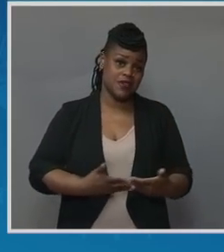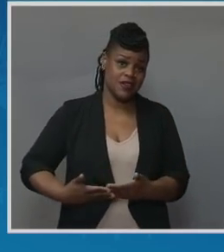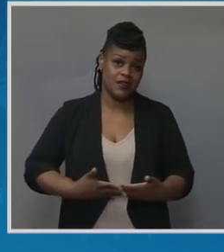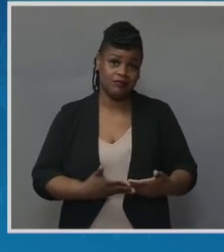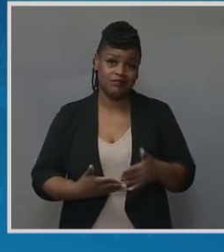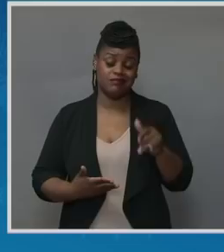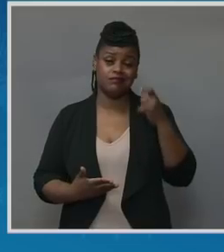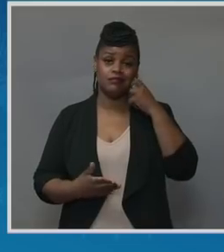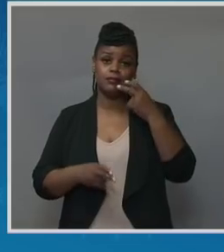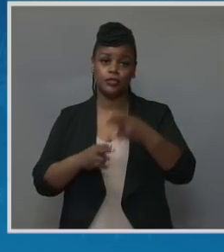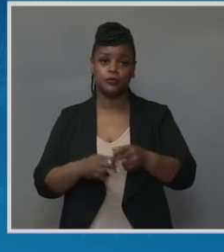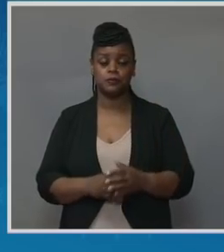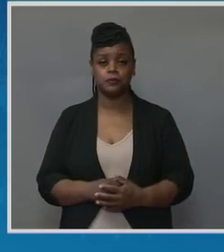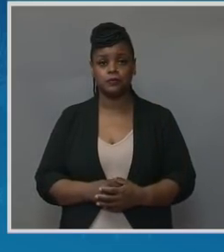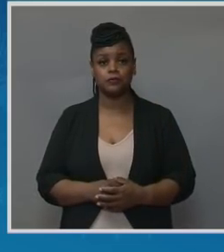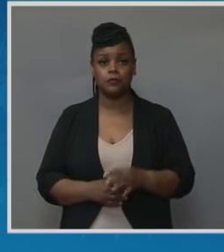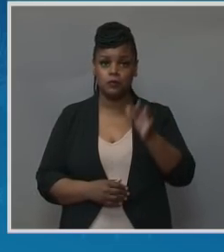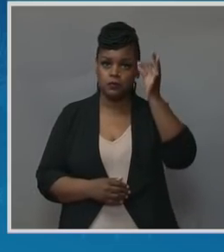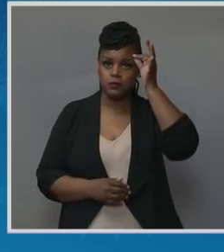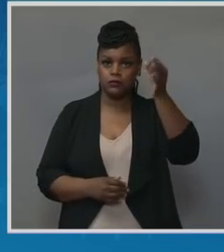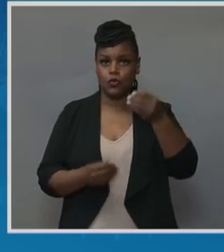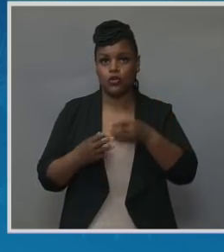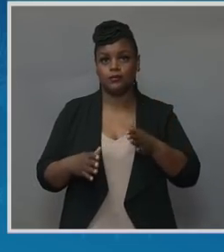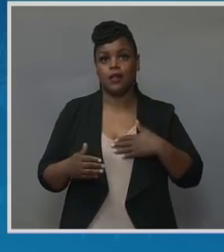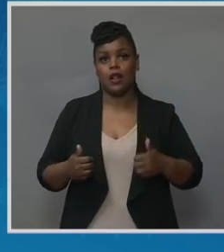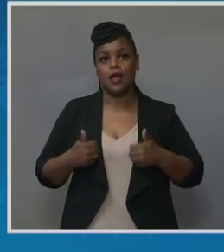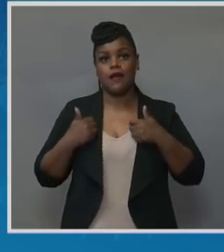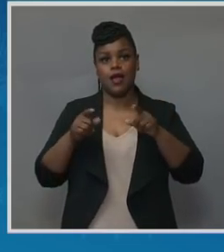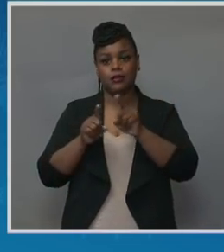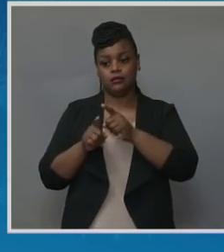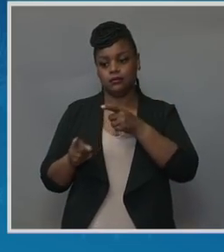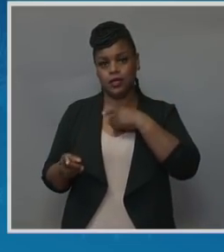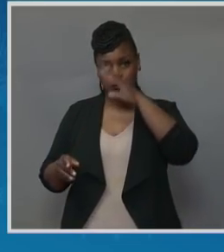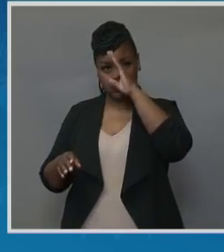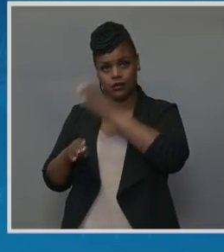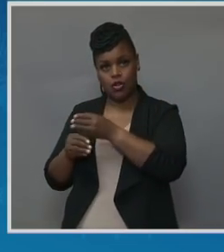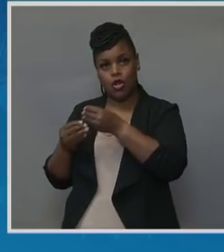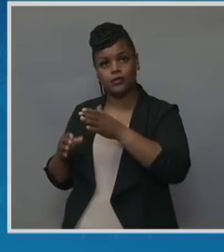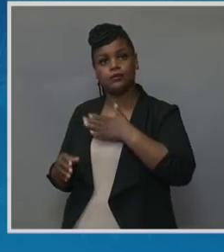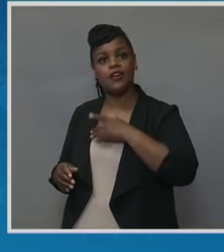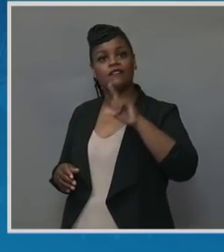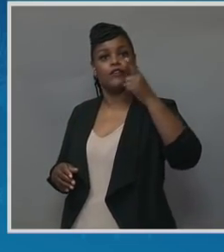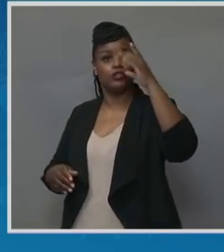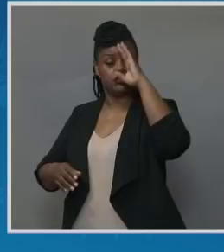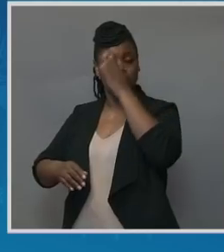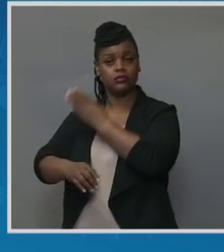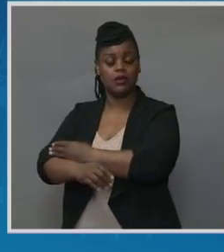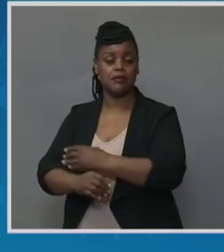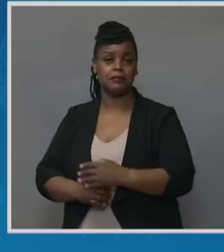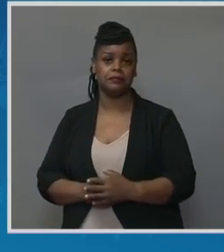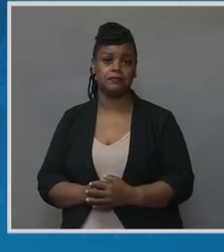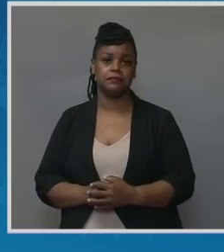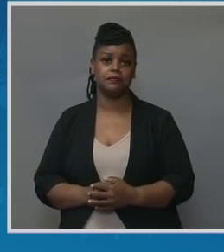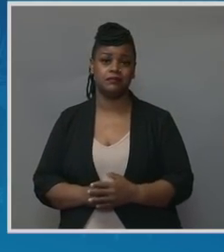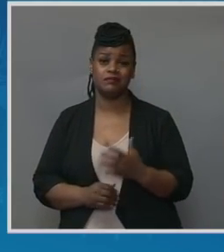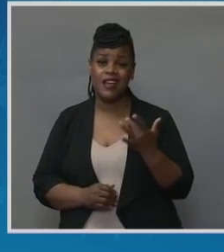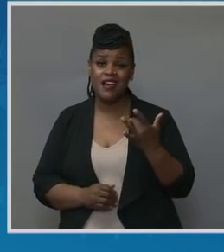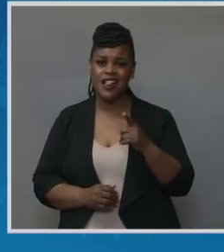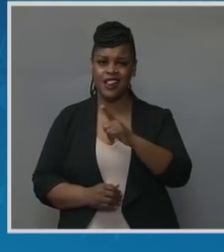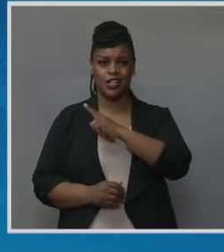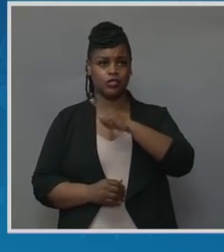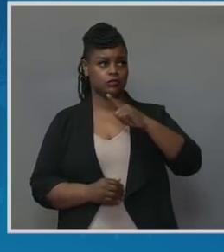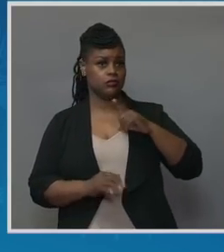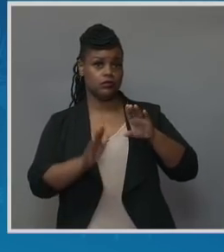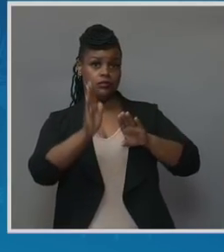almost losing my life with my son. I lost my first son due to his lungs not being developed at 39 weeks